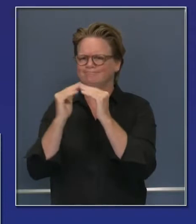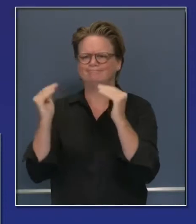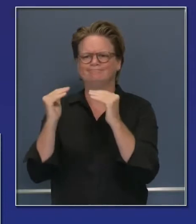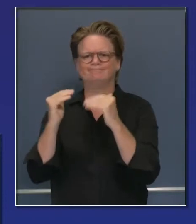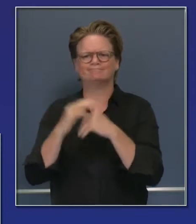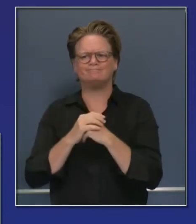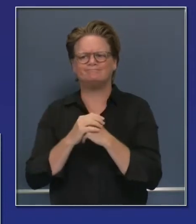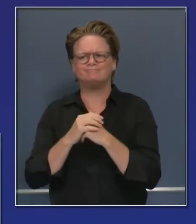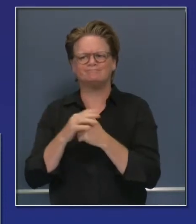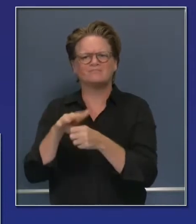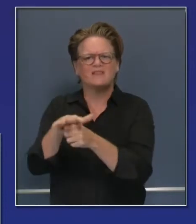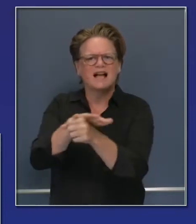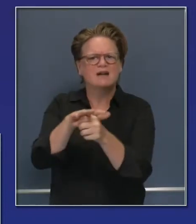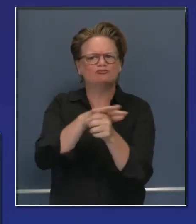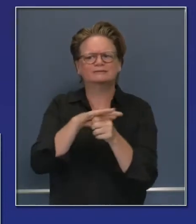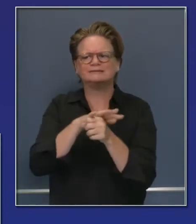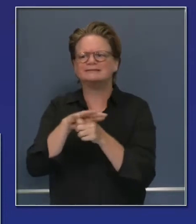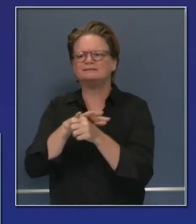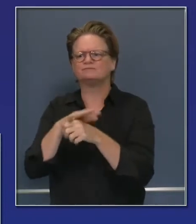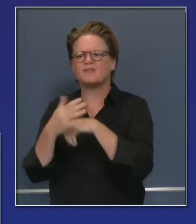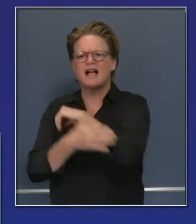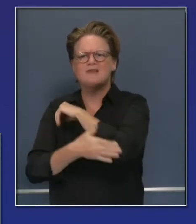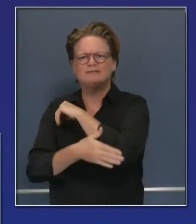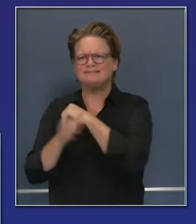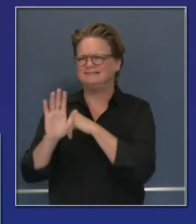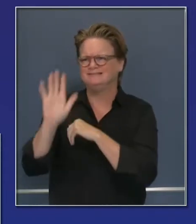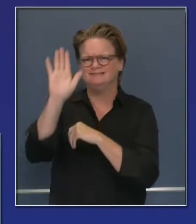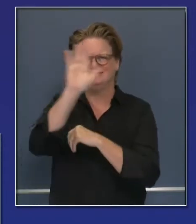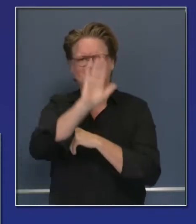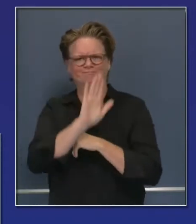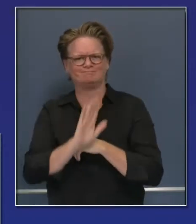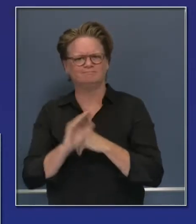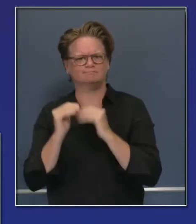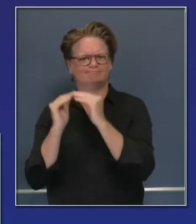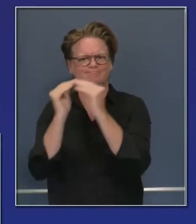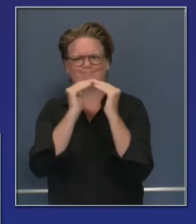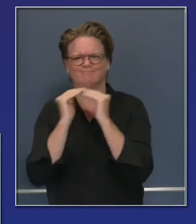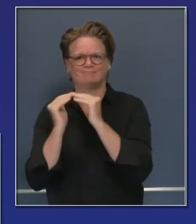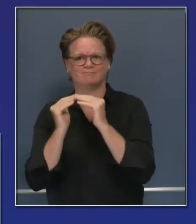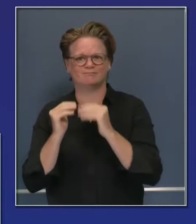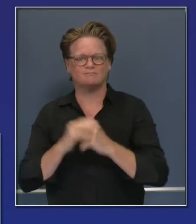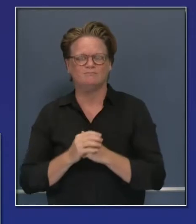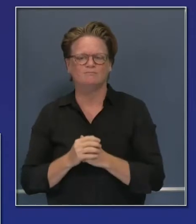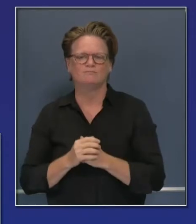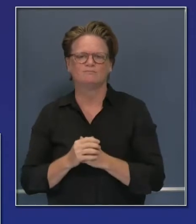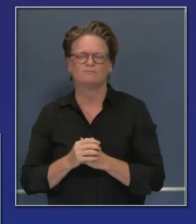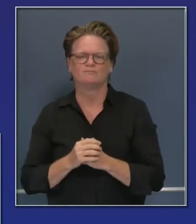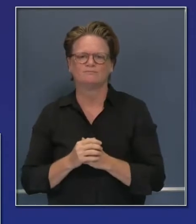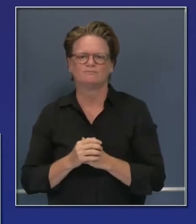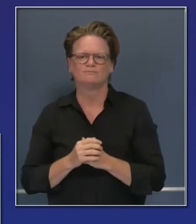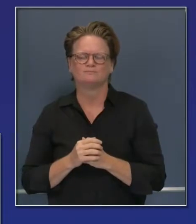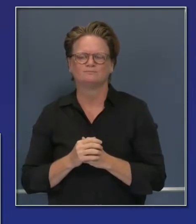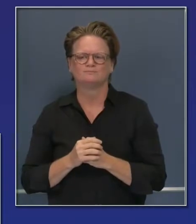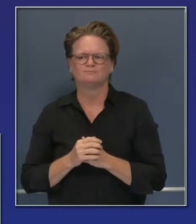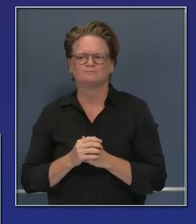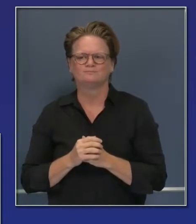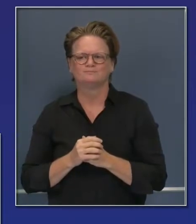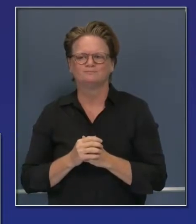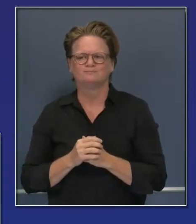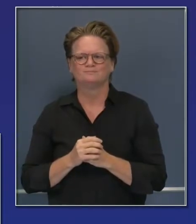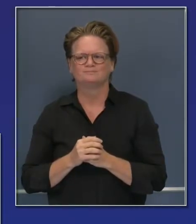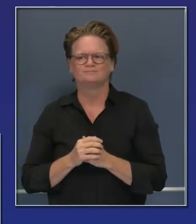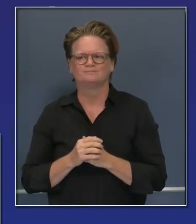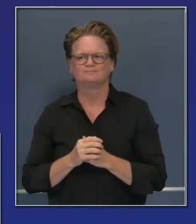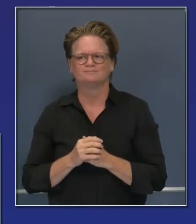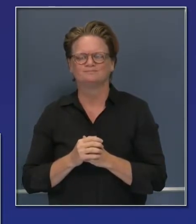moving now in a new direction. Let me set the, well, let's give you an overview broadly of